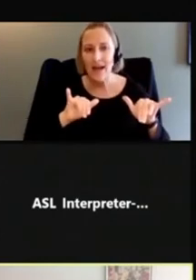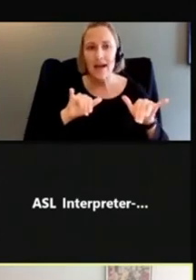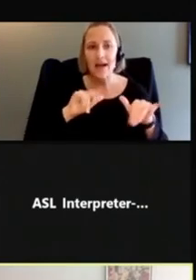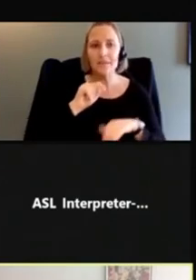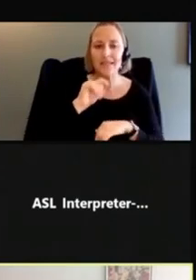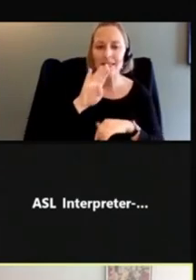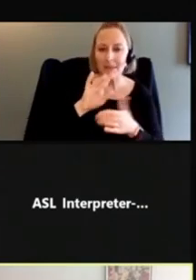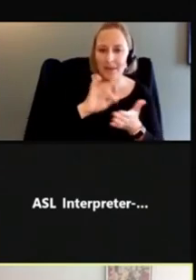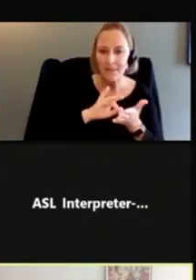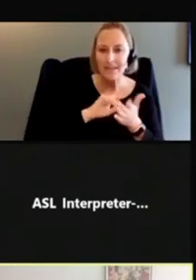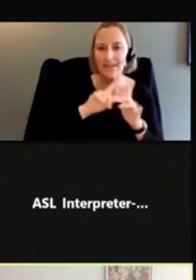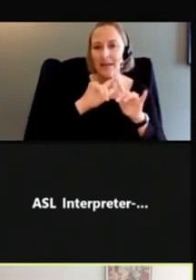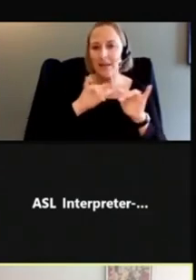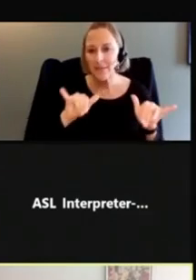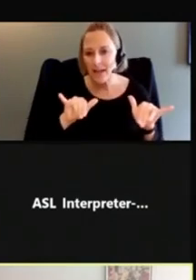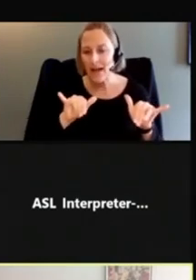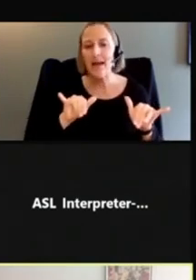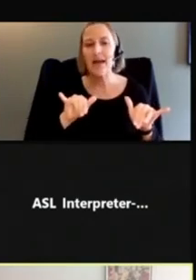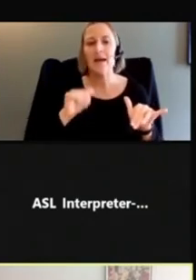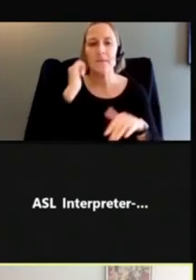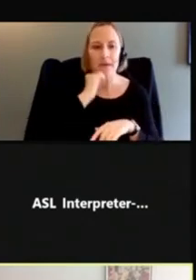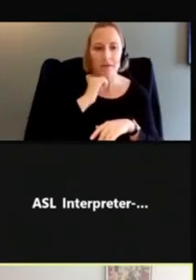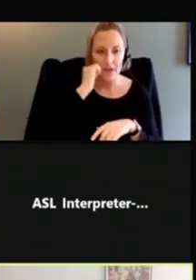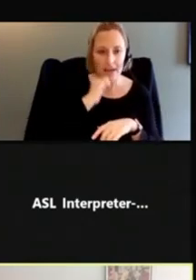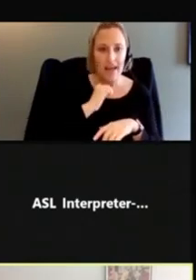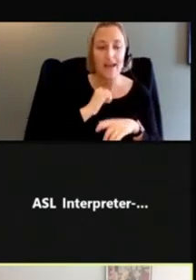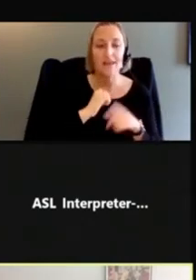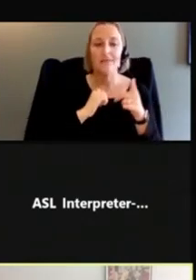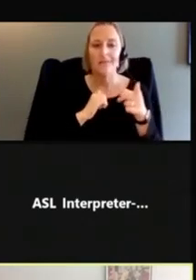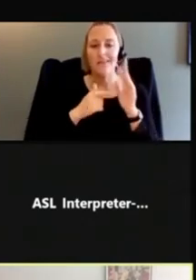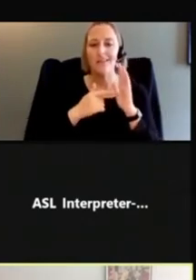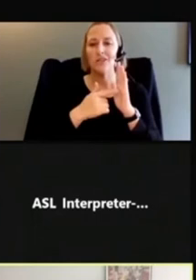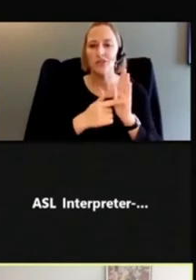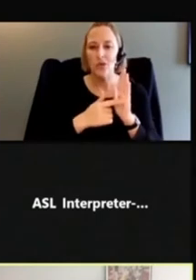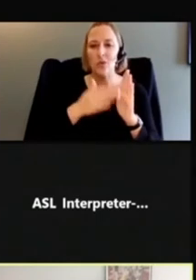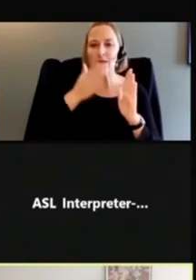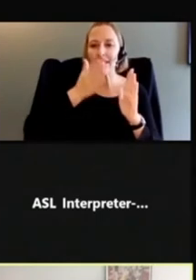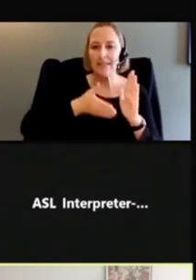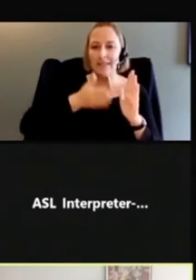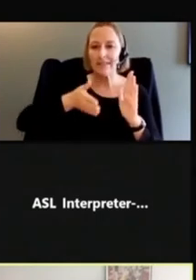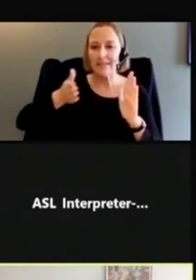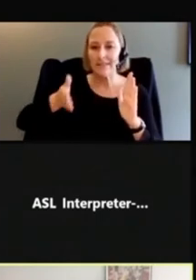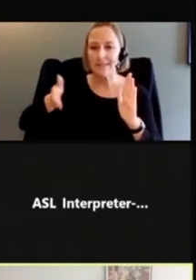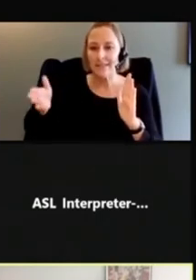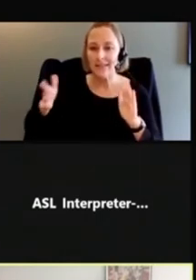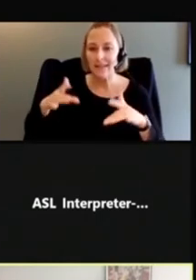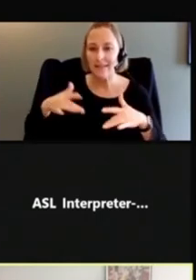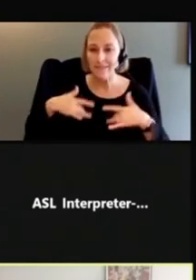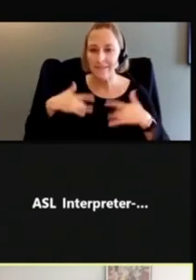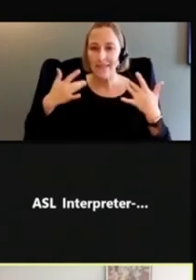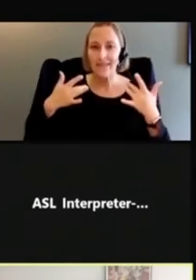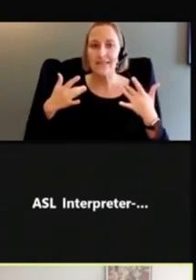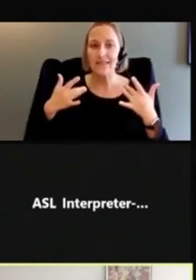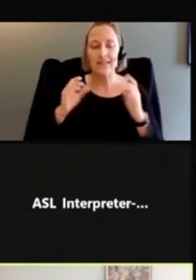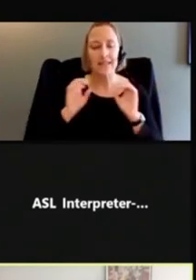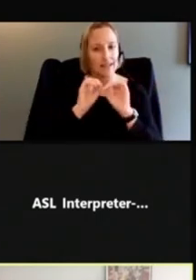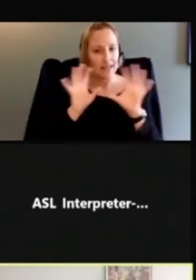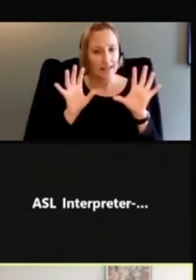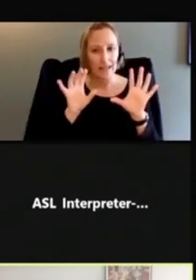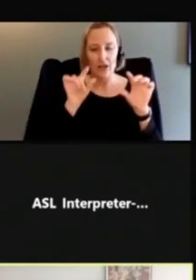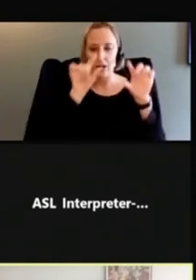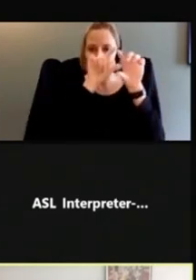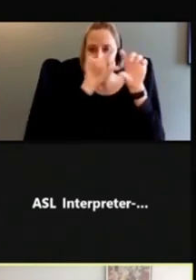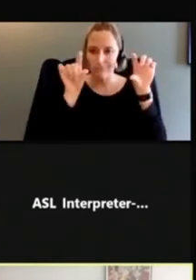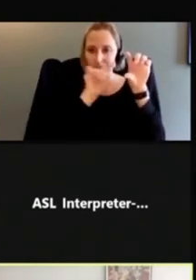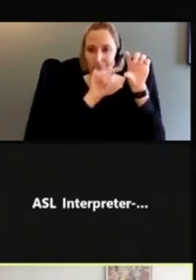day. So here we have a sequence of events here, very clear, laid out in vertical order